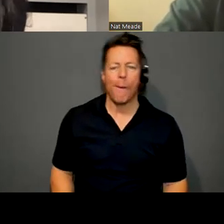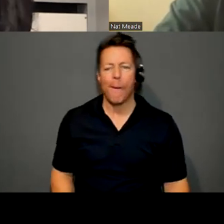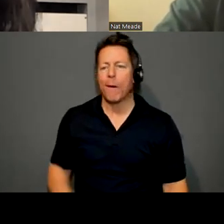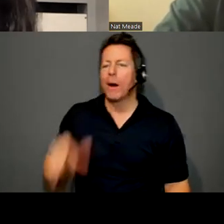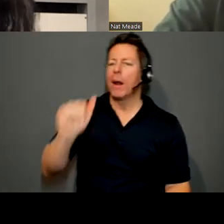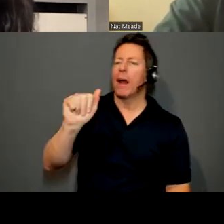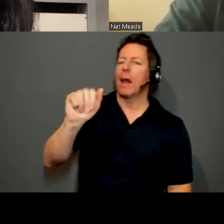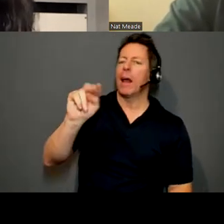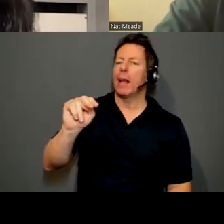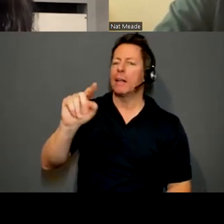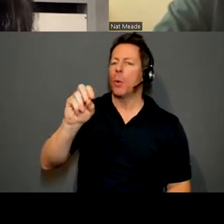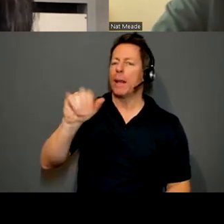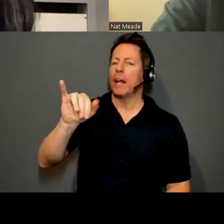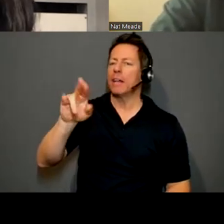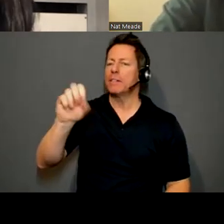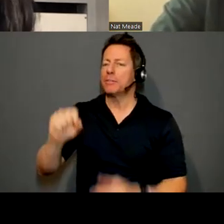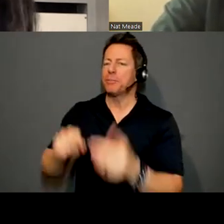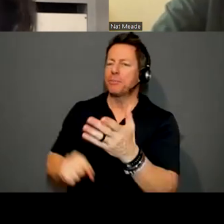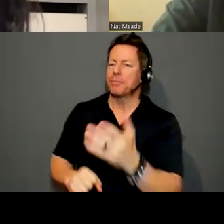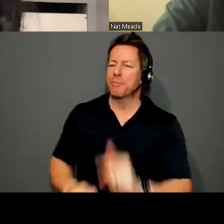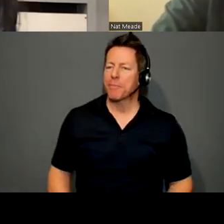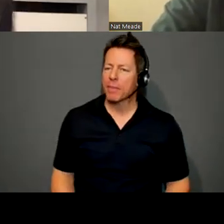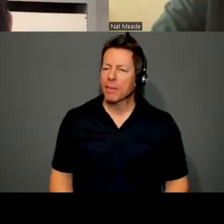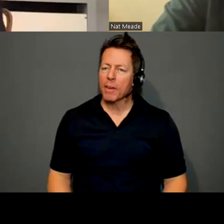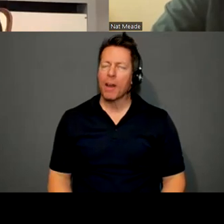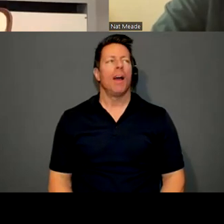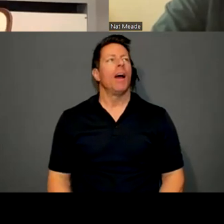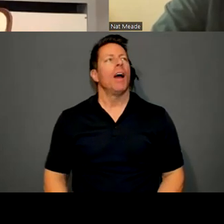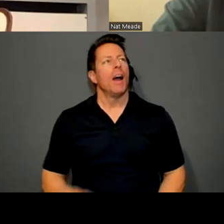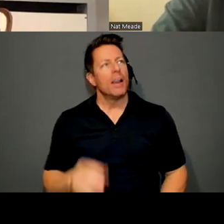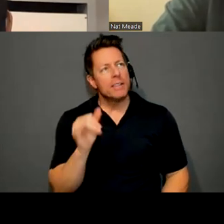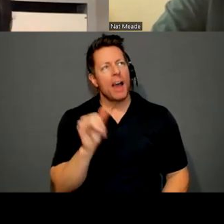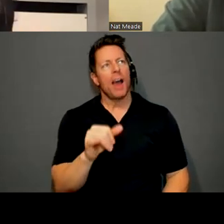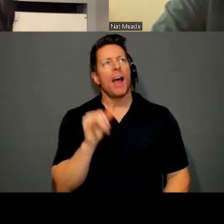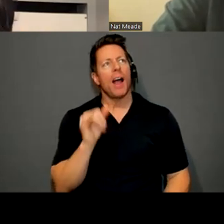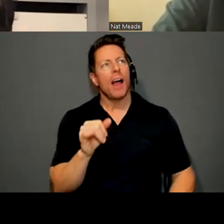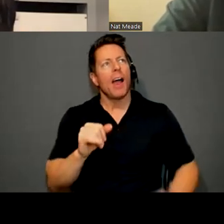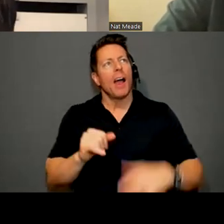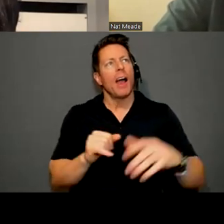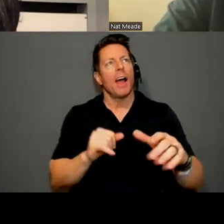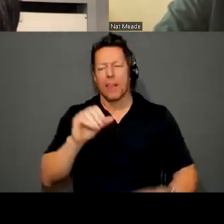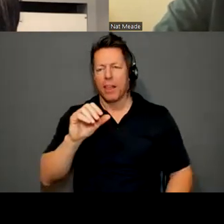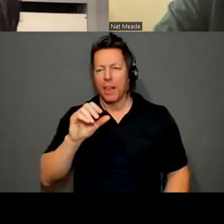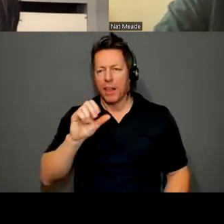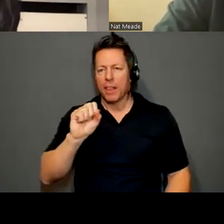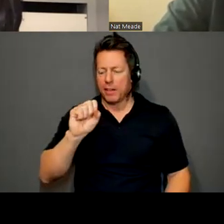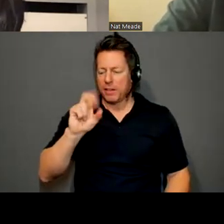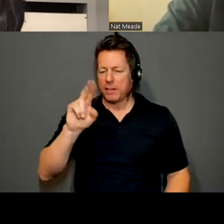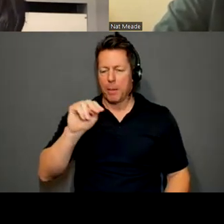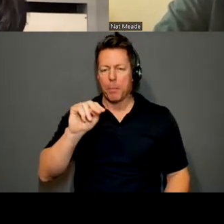Antonius, you are up. Yeah, let's see. I would say the subtractive quality of hand-cut paper